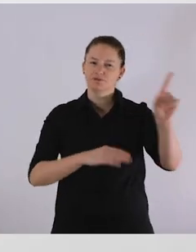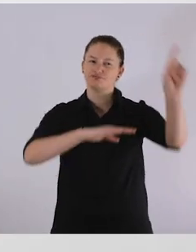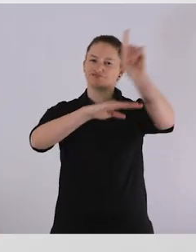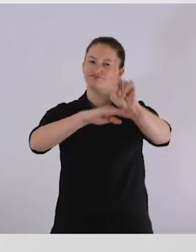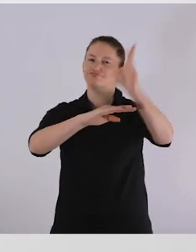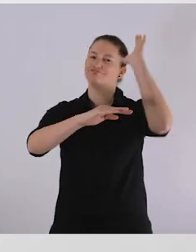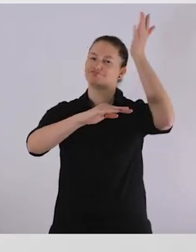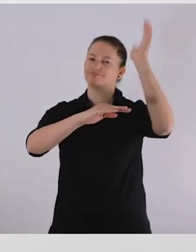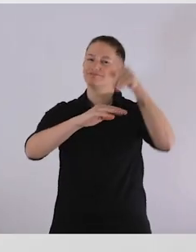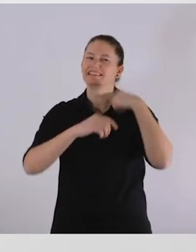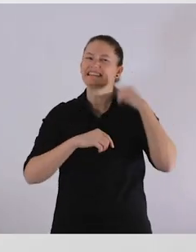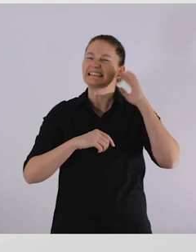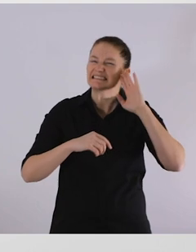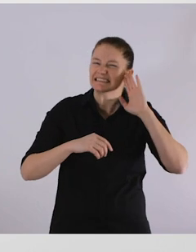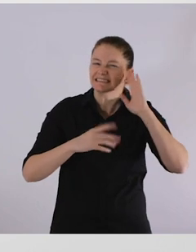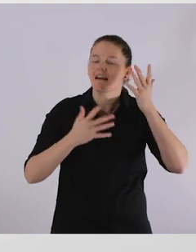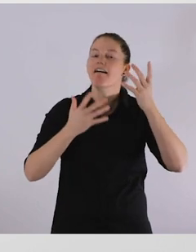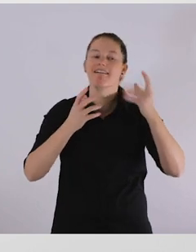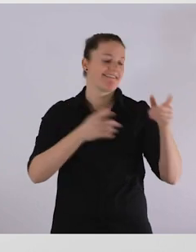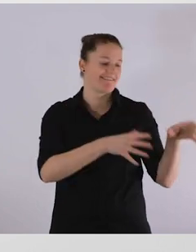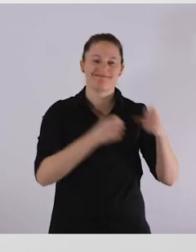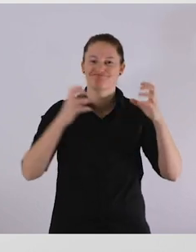Amplification of speakers on stage